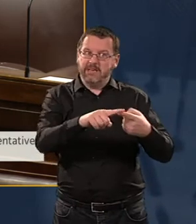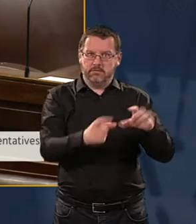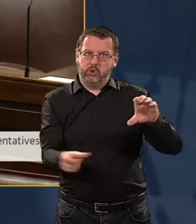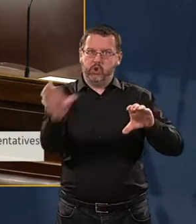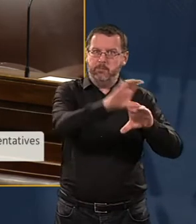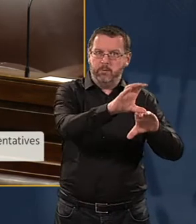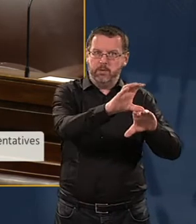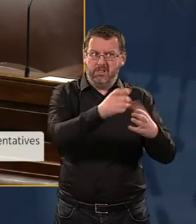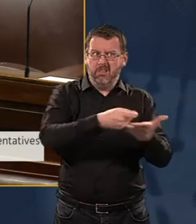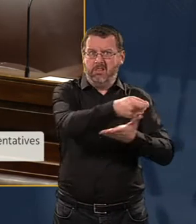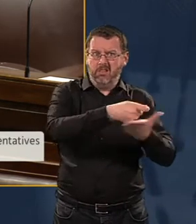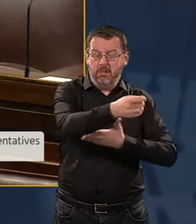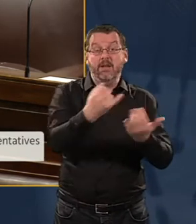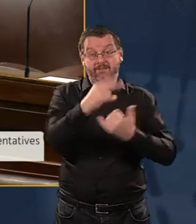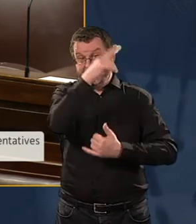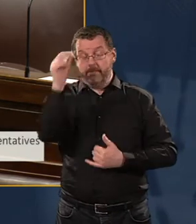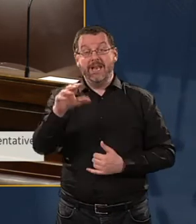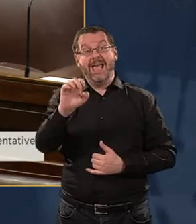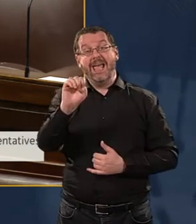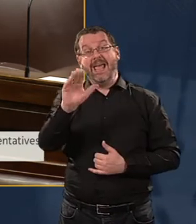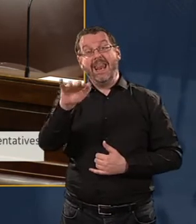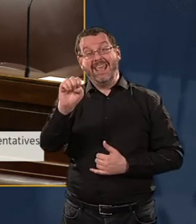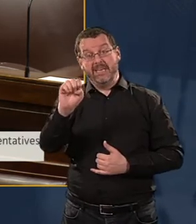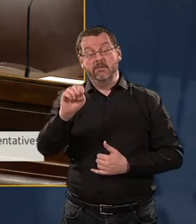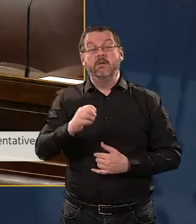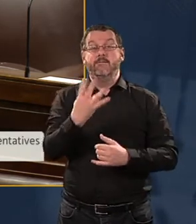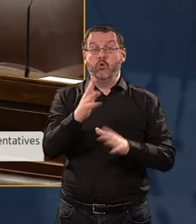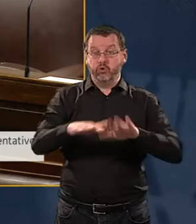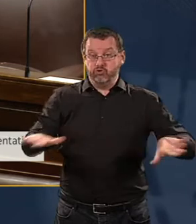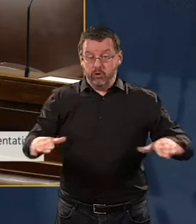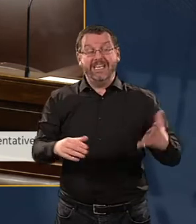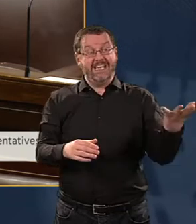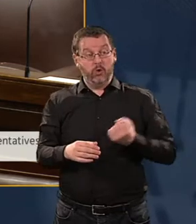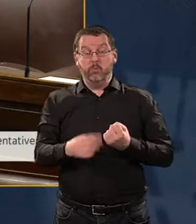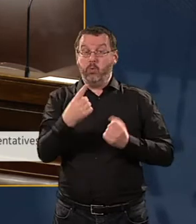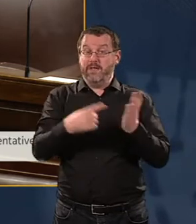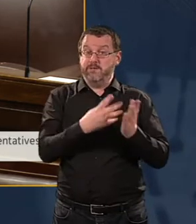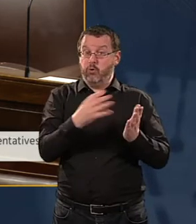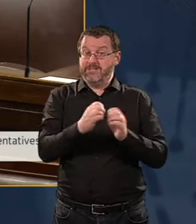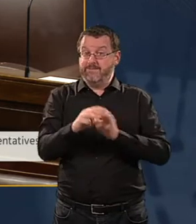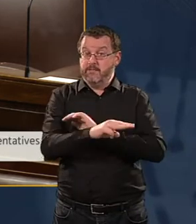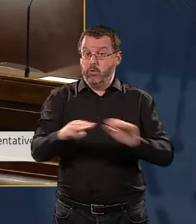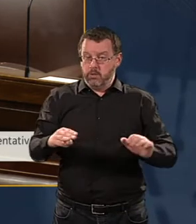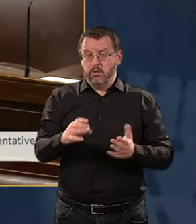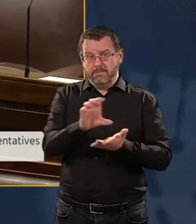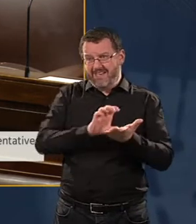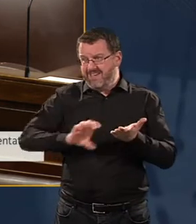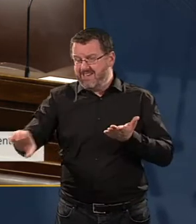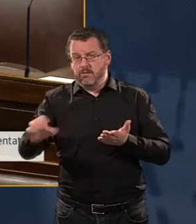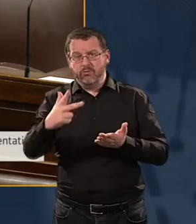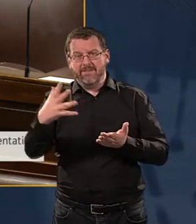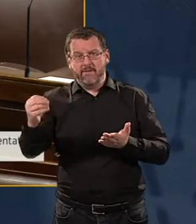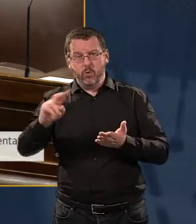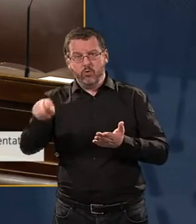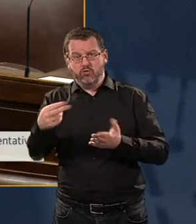example, Elaine and her four children, income €1,400 a month, is paying €350 top-up on